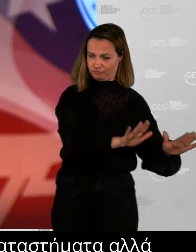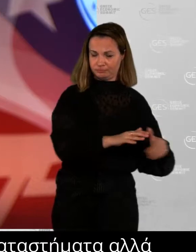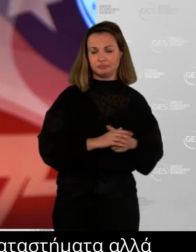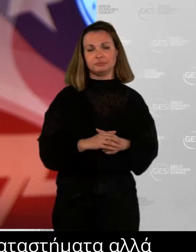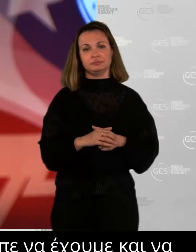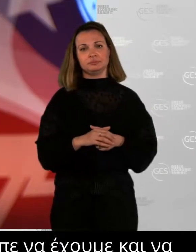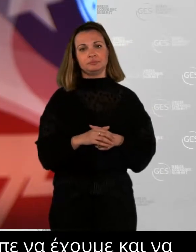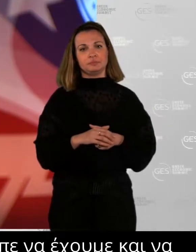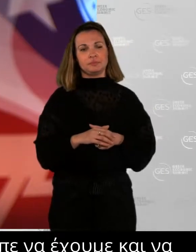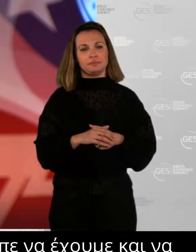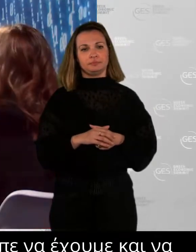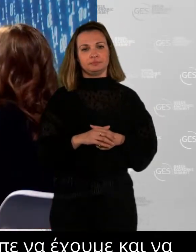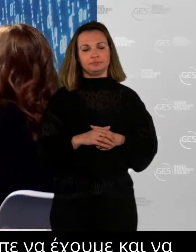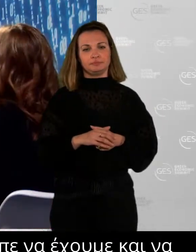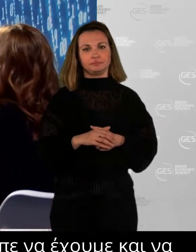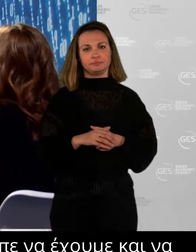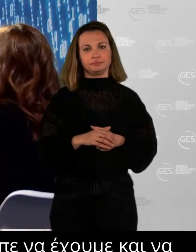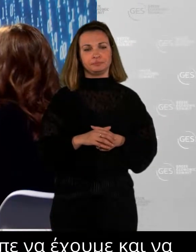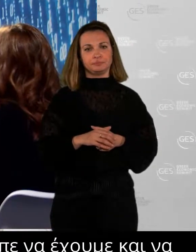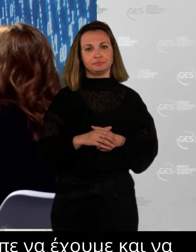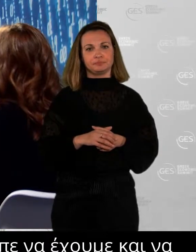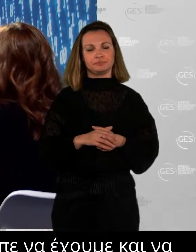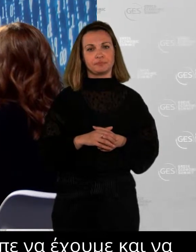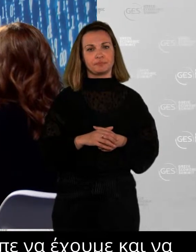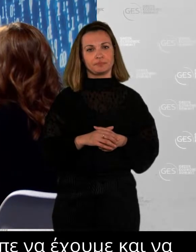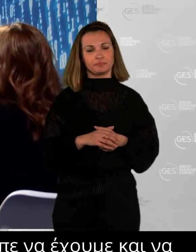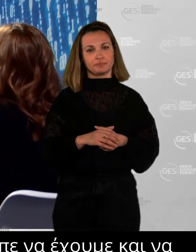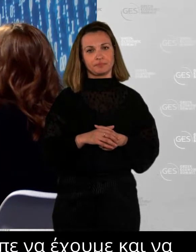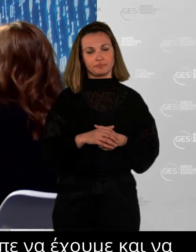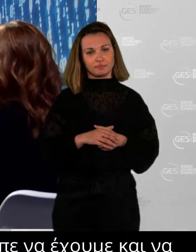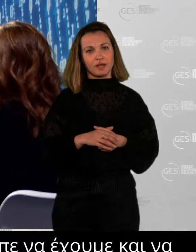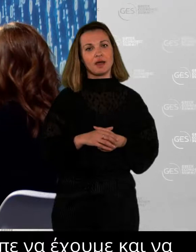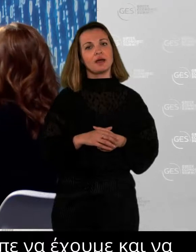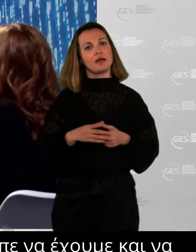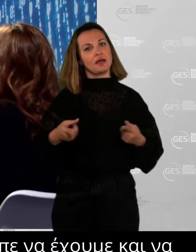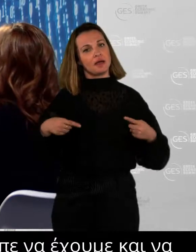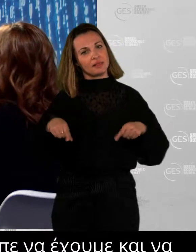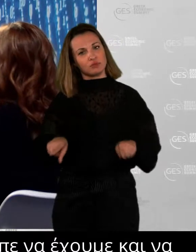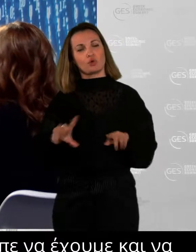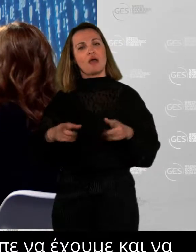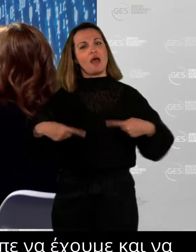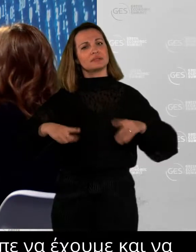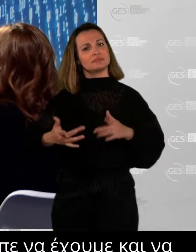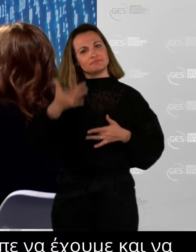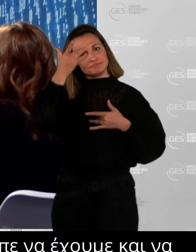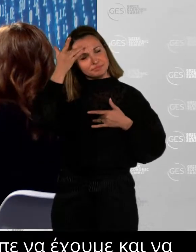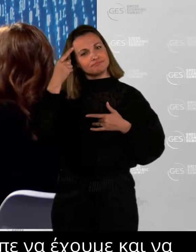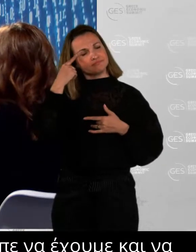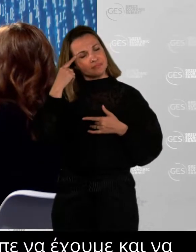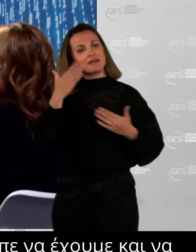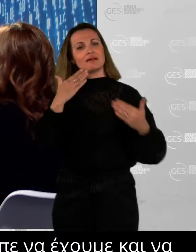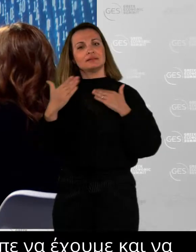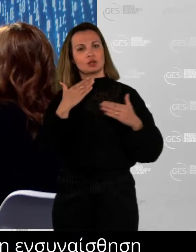the empathy required that we know what they are confronting every day. We know the daily